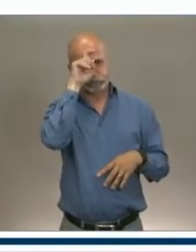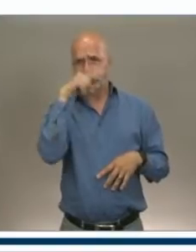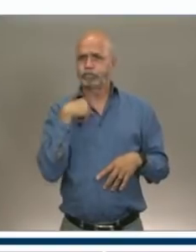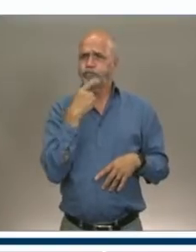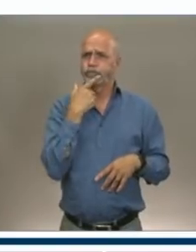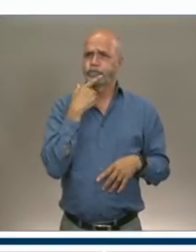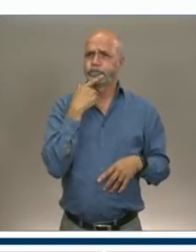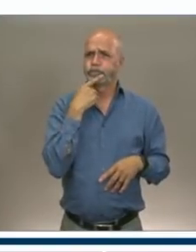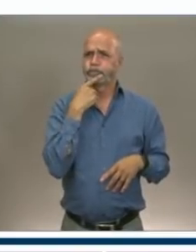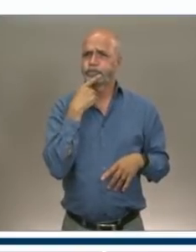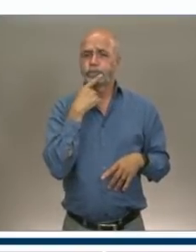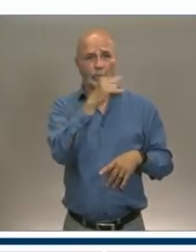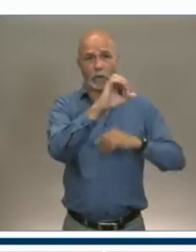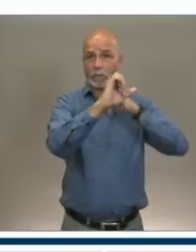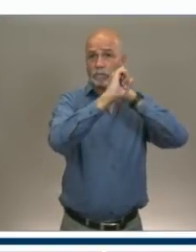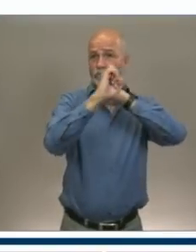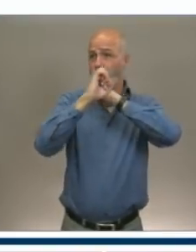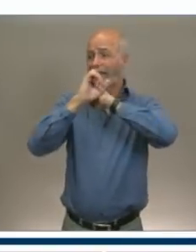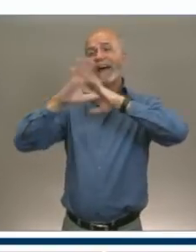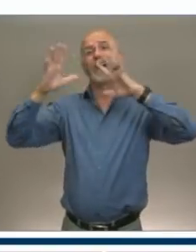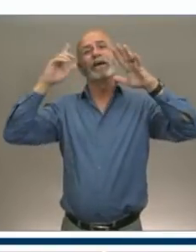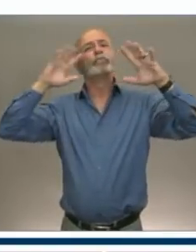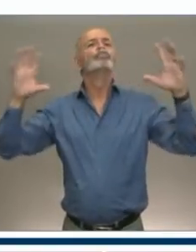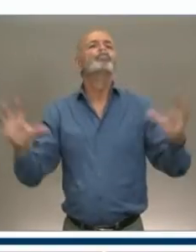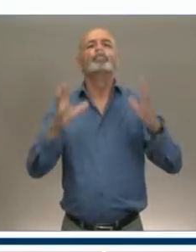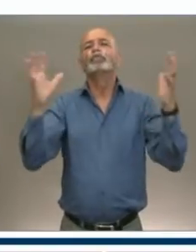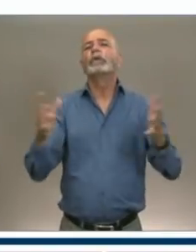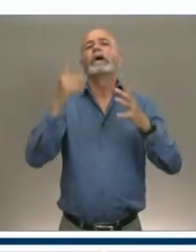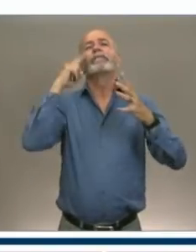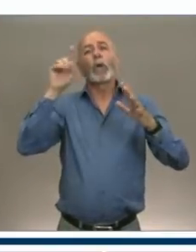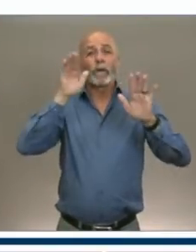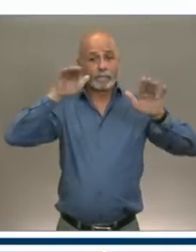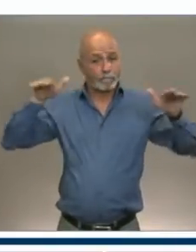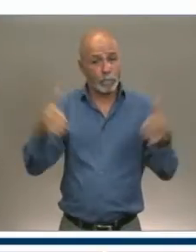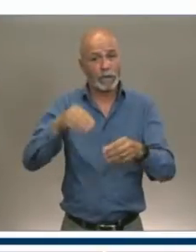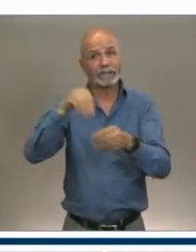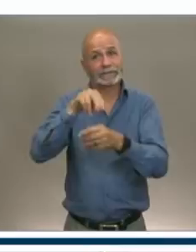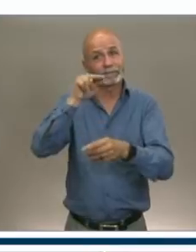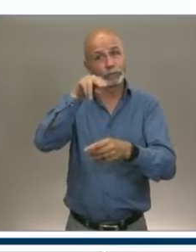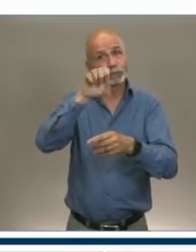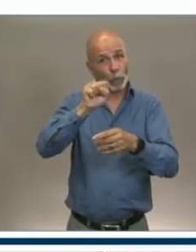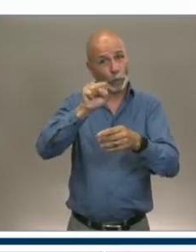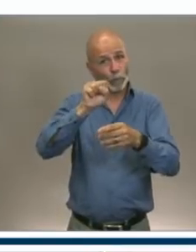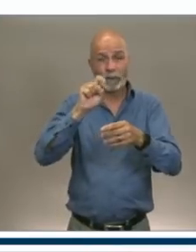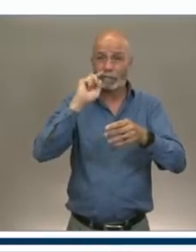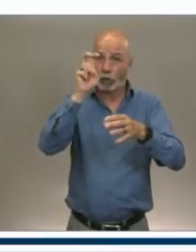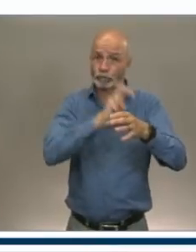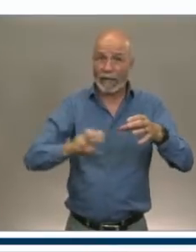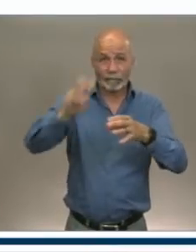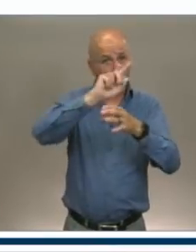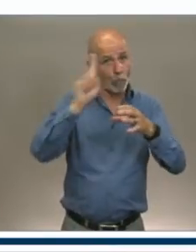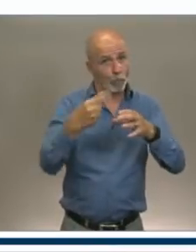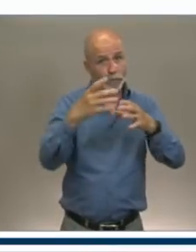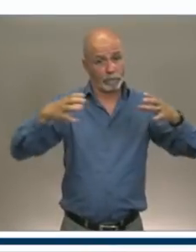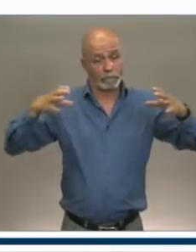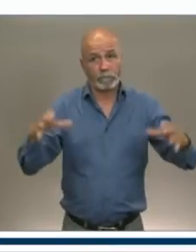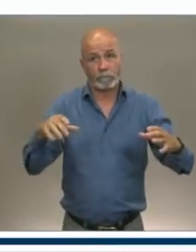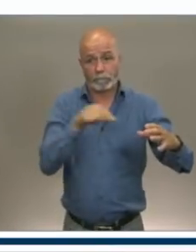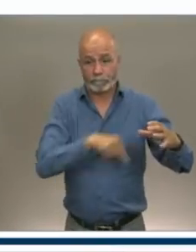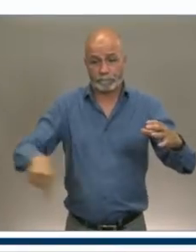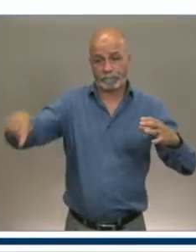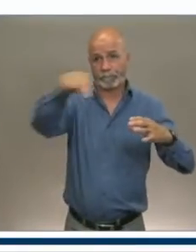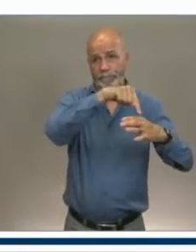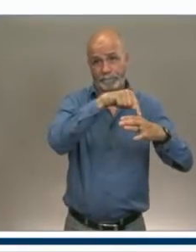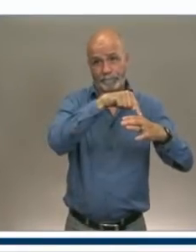focusing on Nova Scotians traveling here at home? Or how much of this campaign do you see as attracting